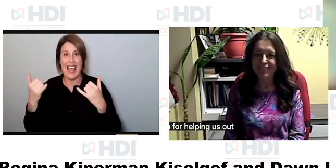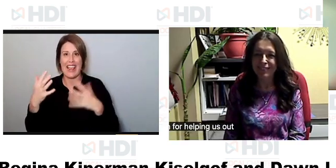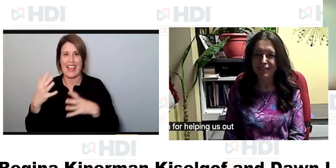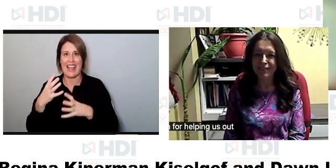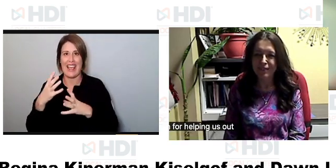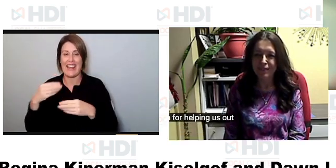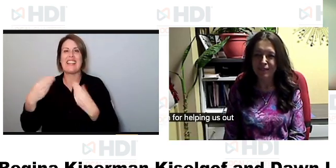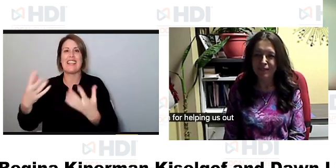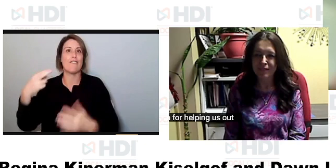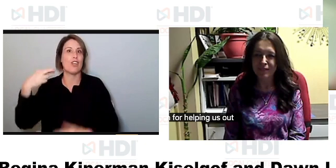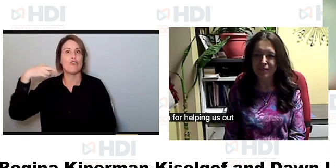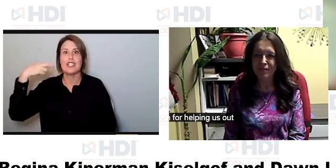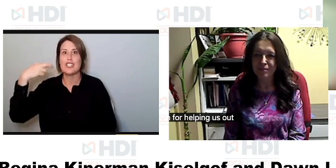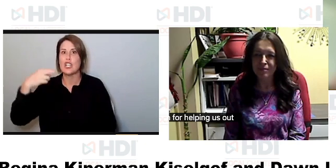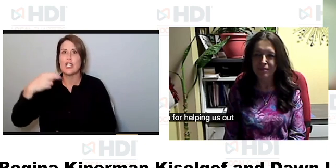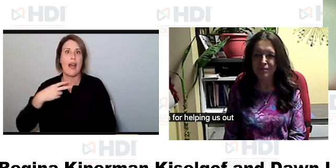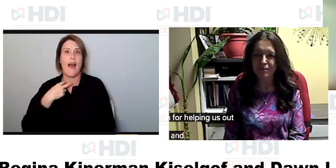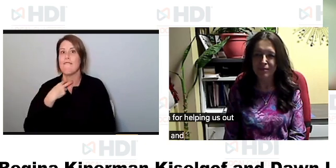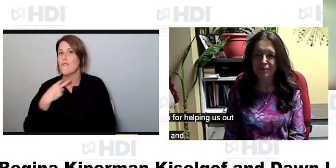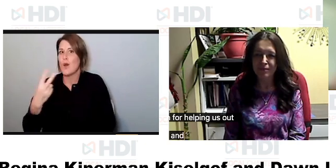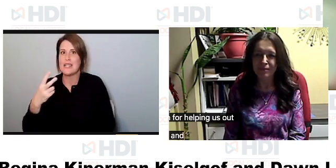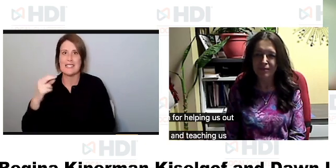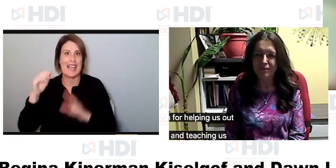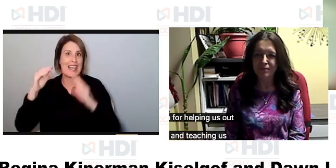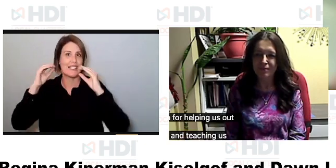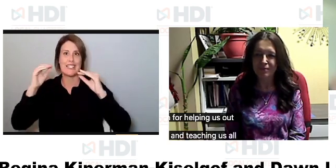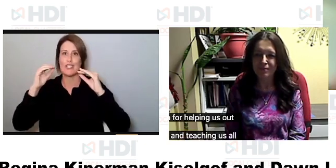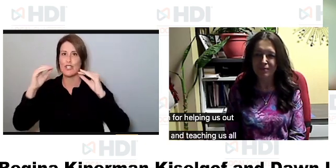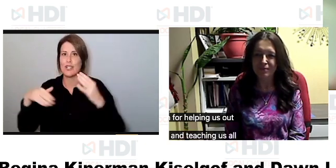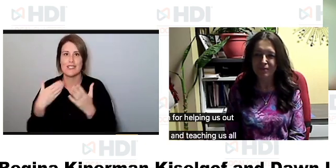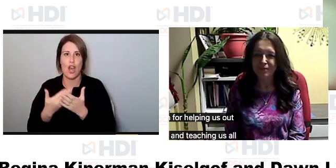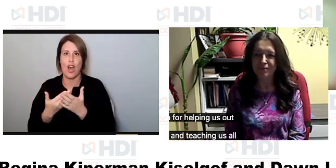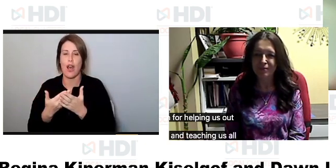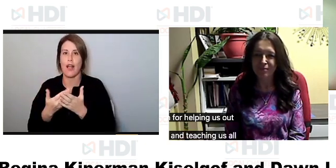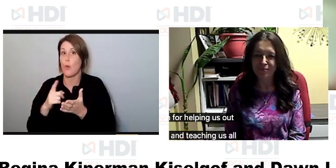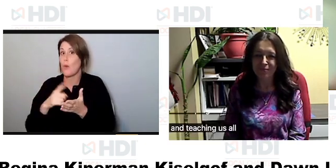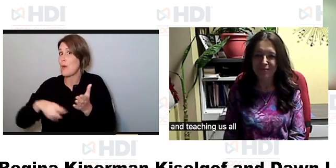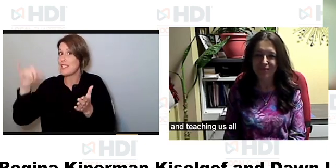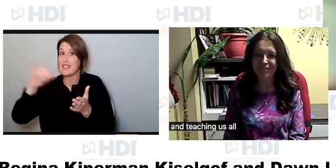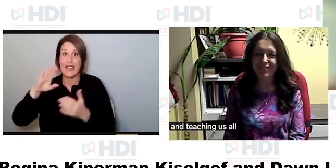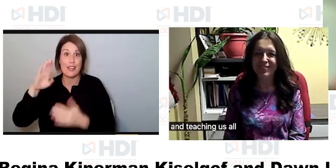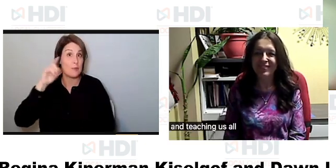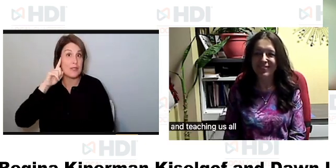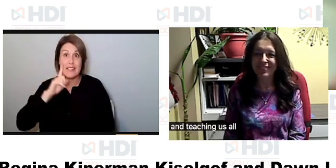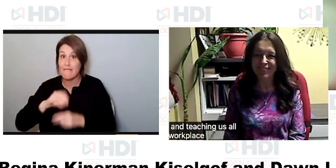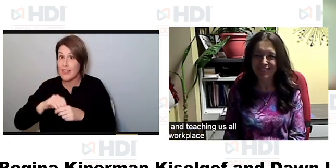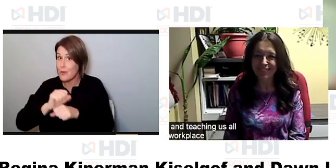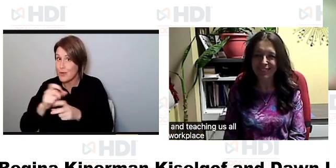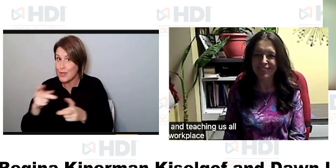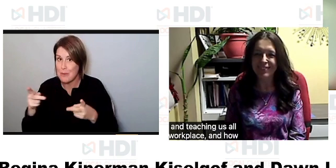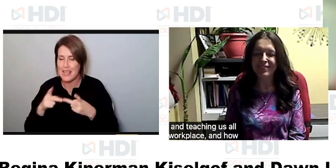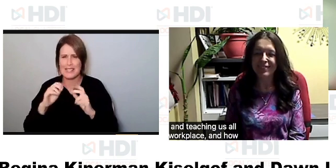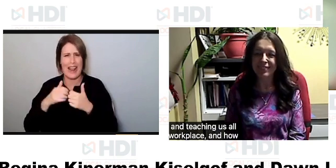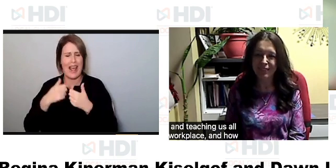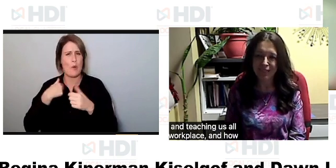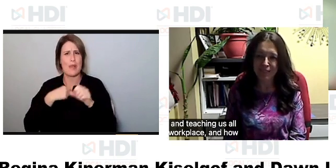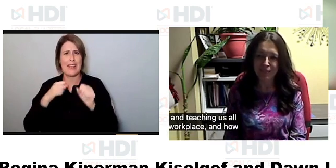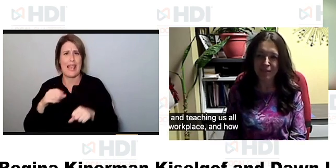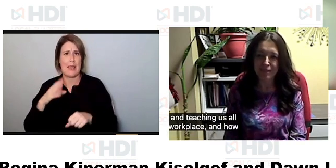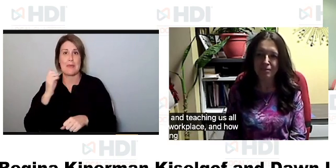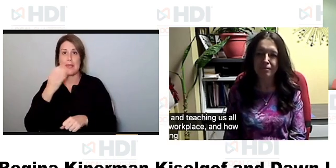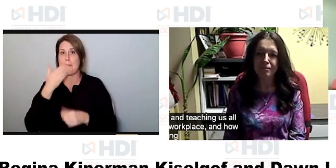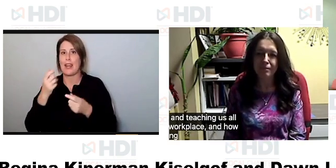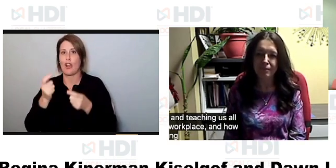voice uh and and teaching us all um what it's like to be deaf in the workplace and how we can be more accommodating